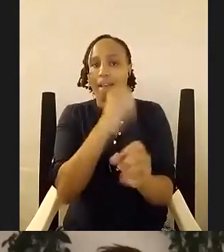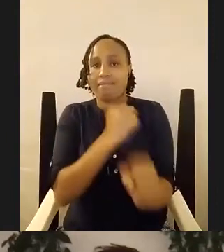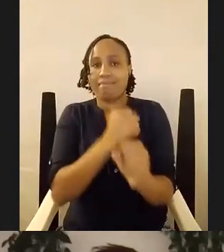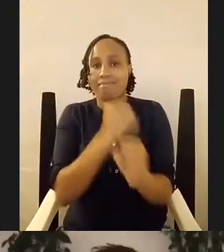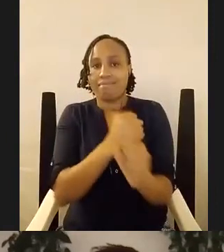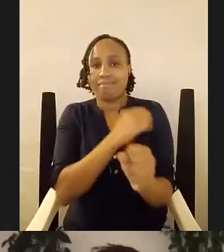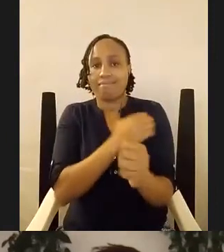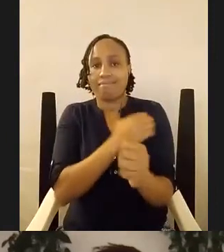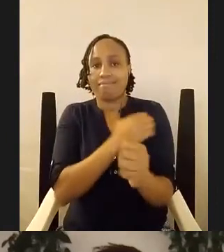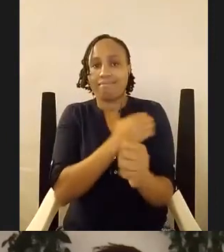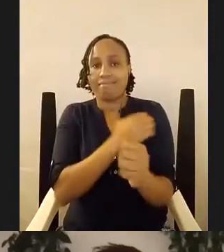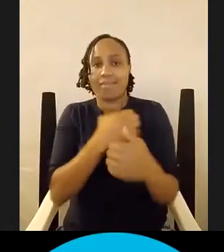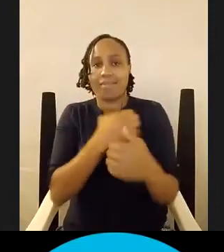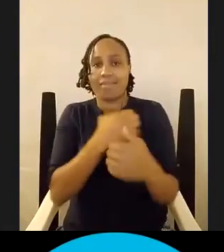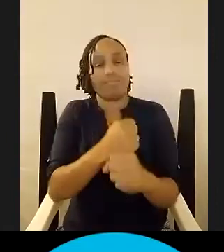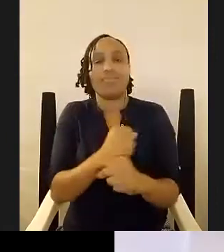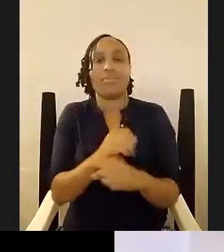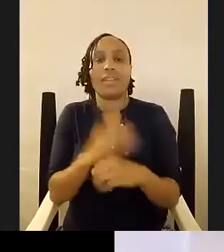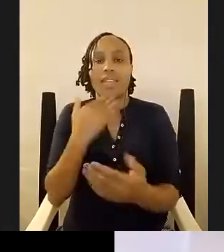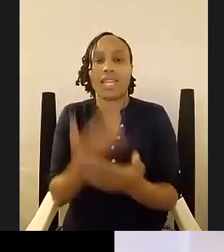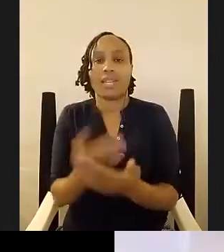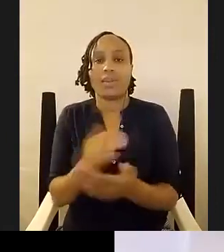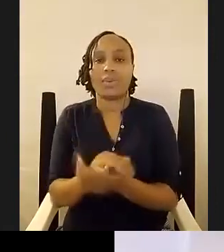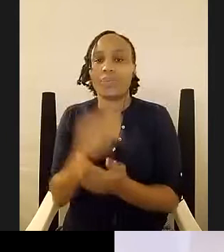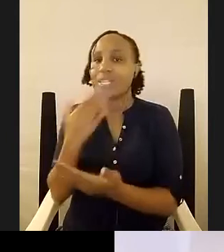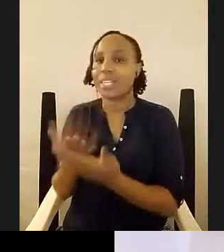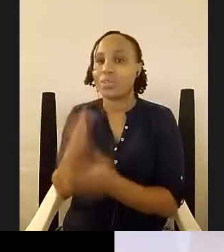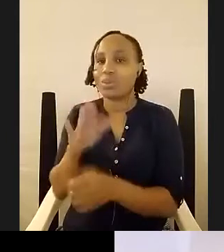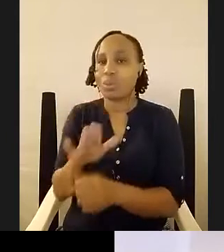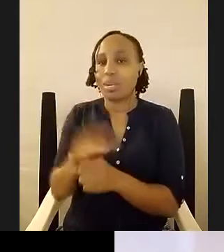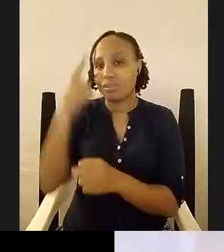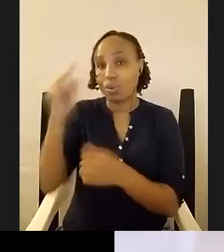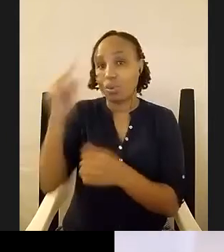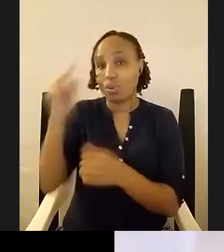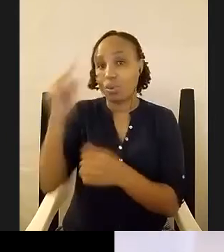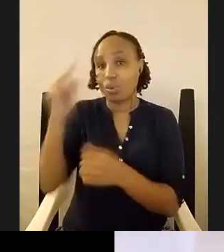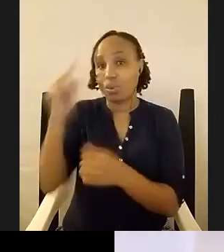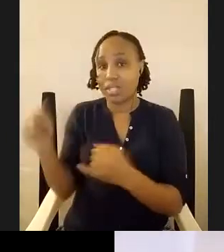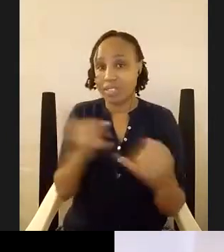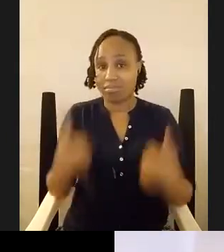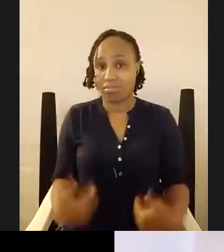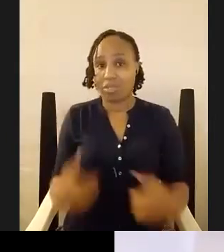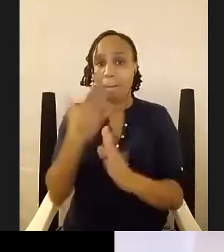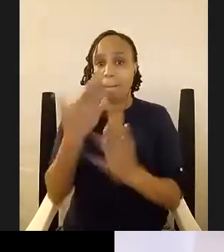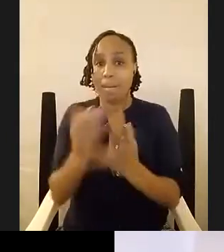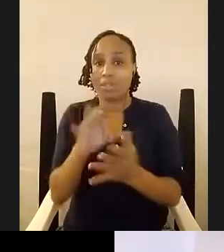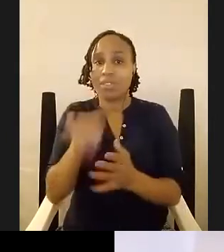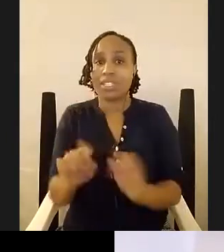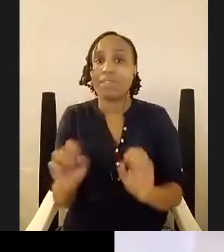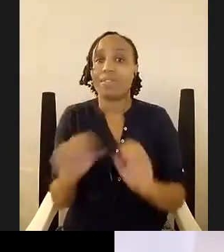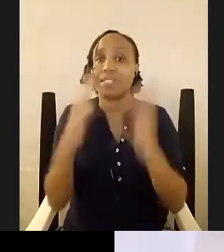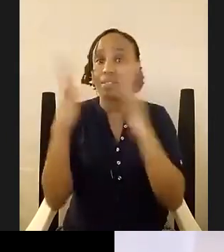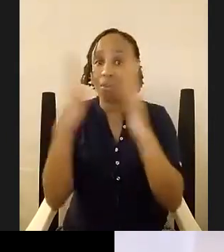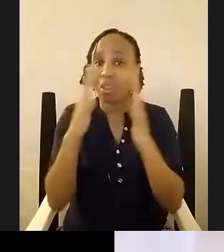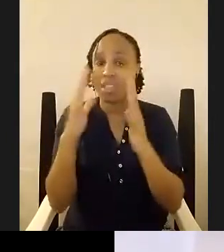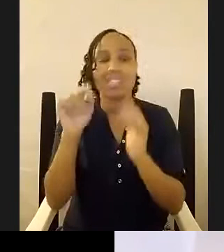yeah i mean thank you so much for inviting me to be part of this festival it's it's amazing it's i think apart